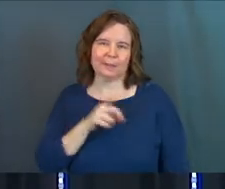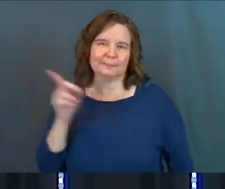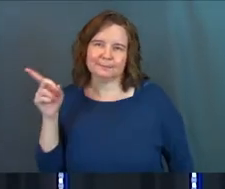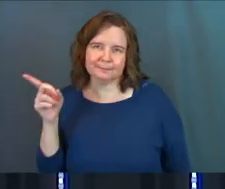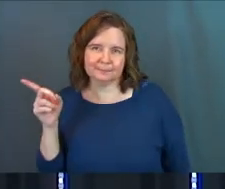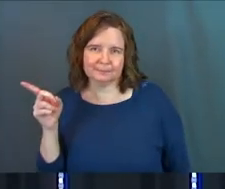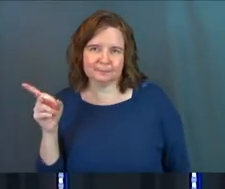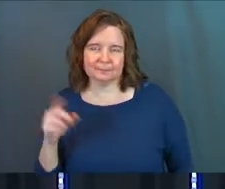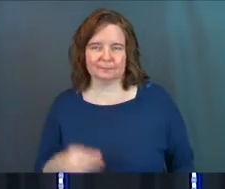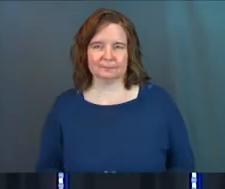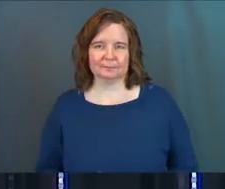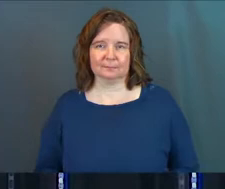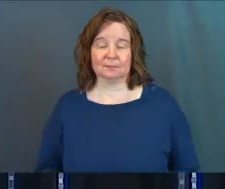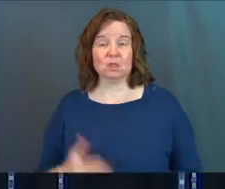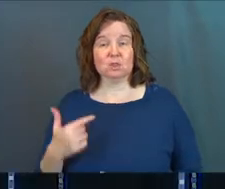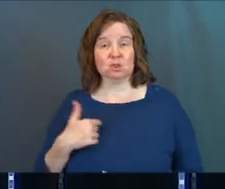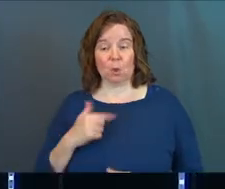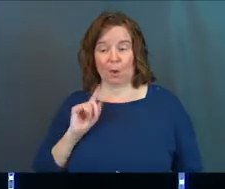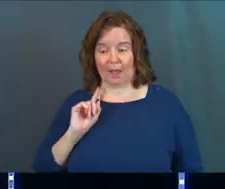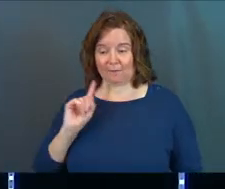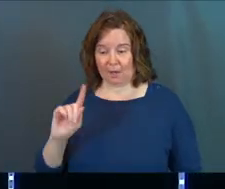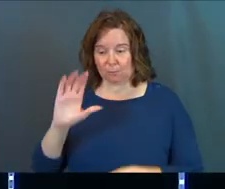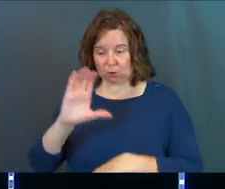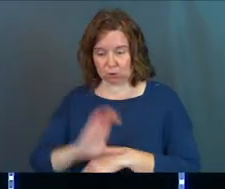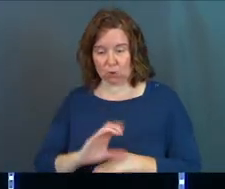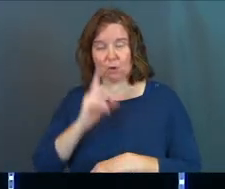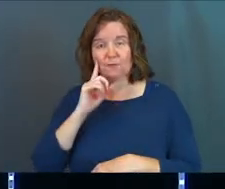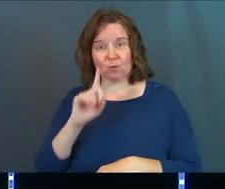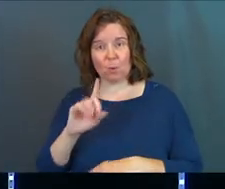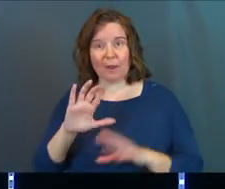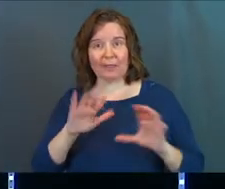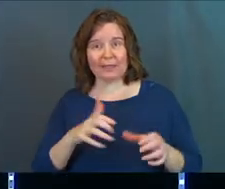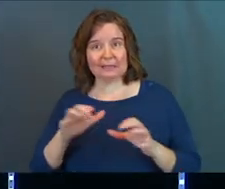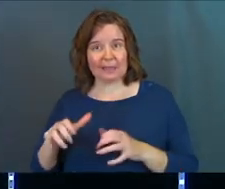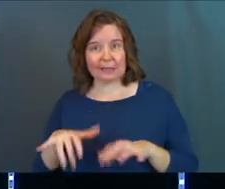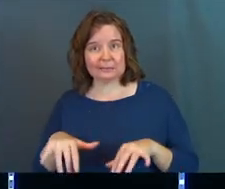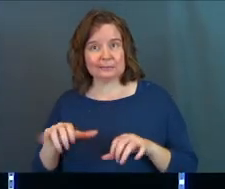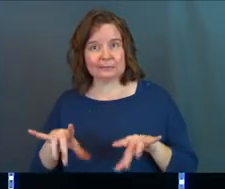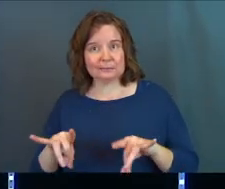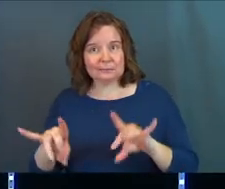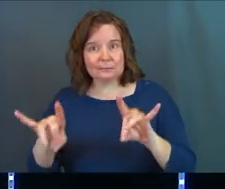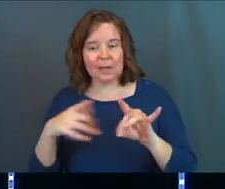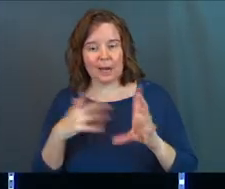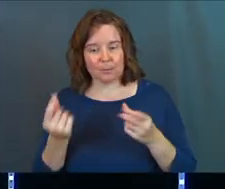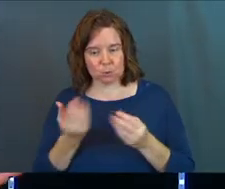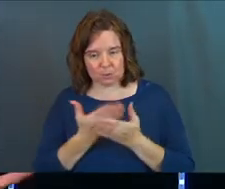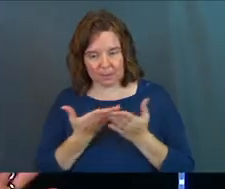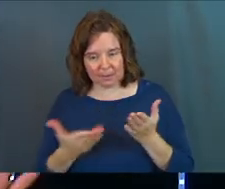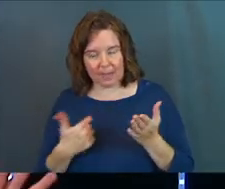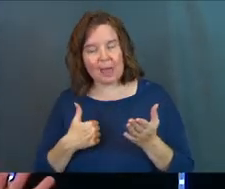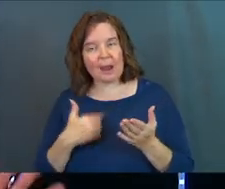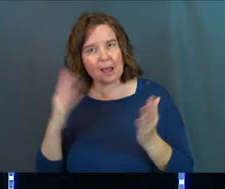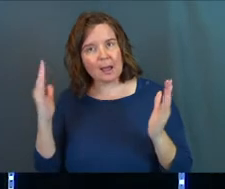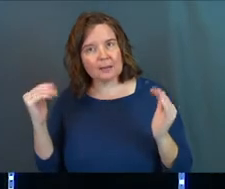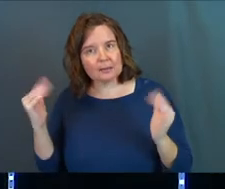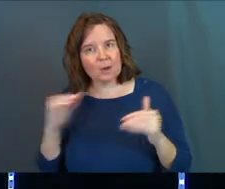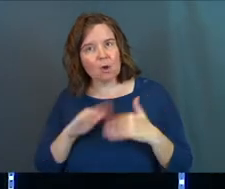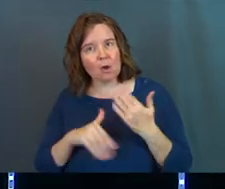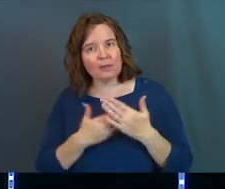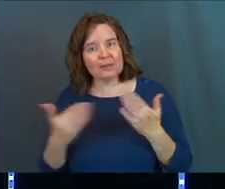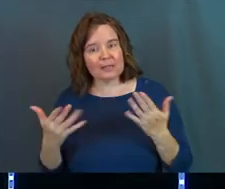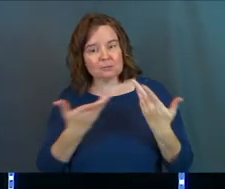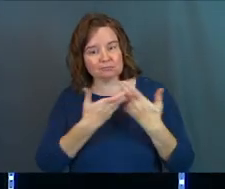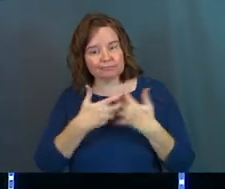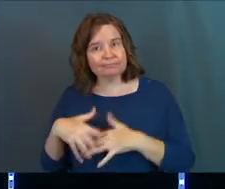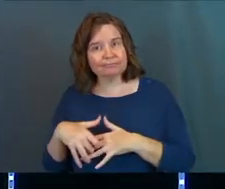real. And so I've come to church for these classes, and I'm going to do some of these things. And I do expect all